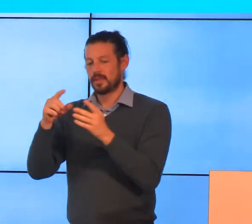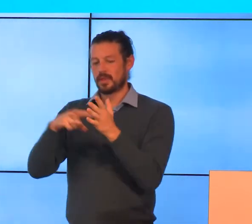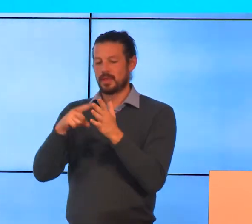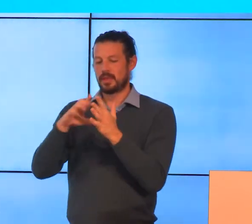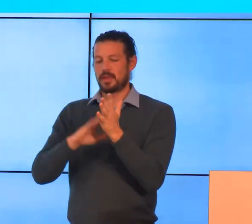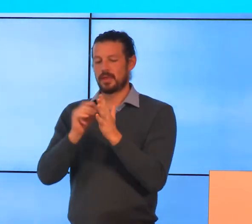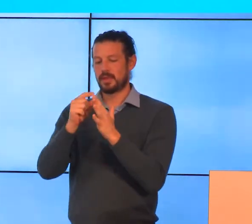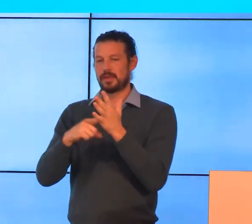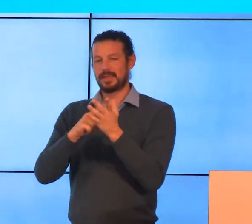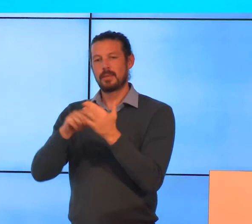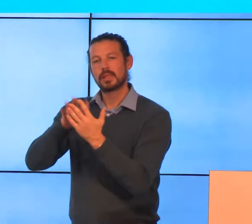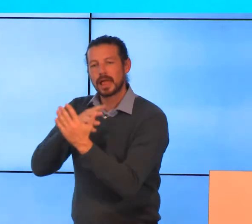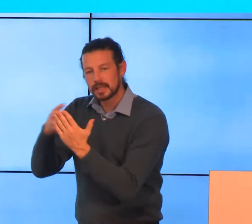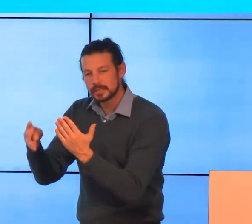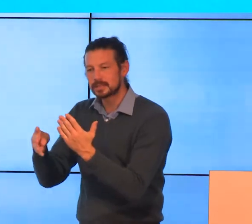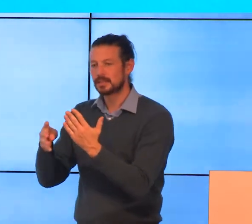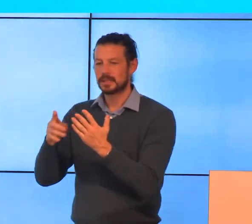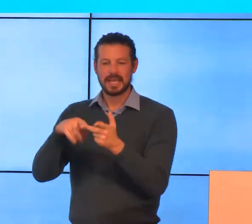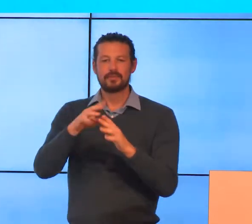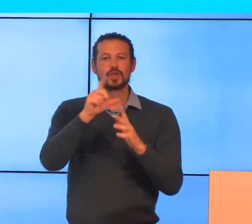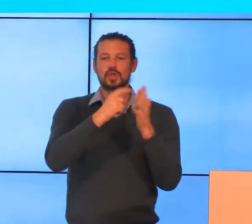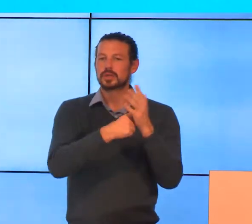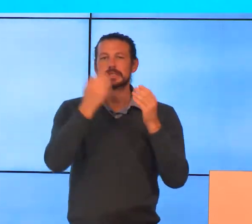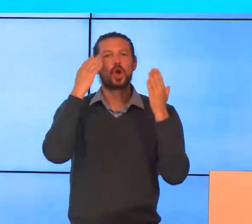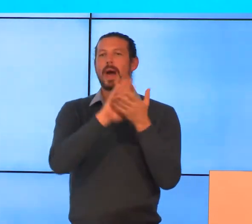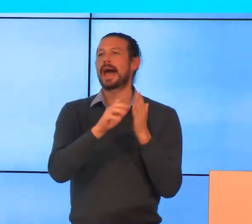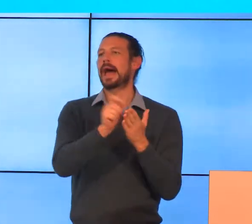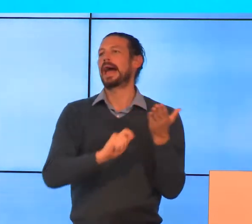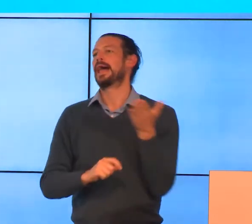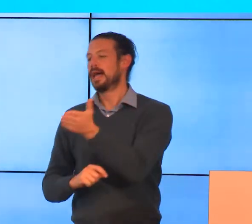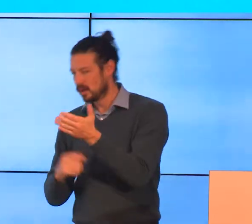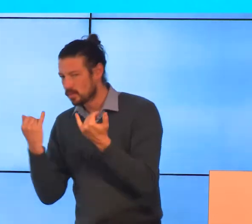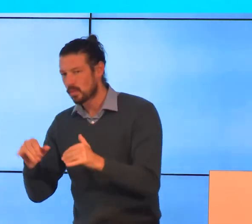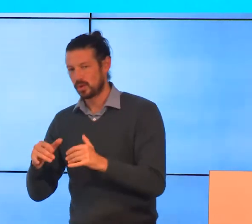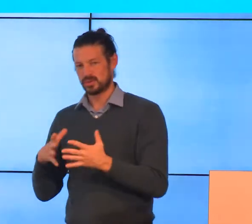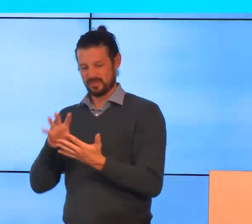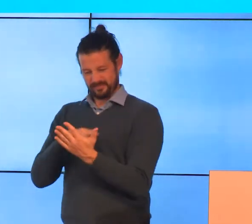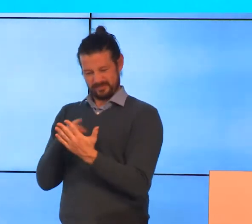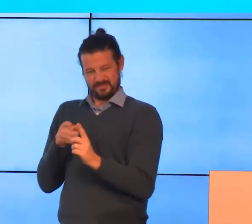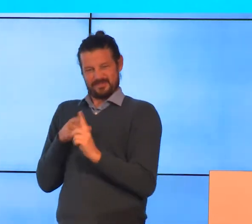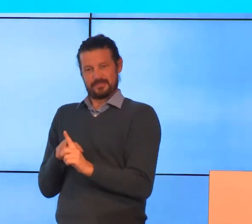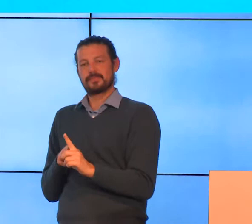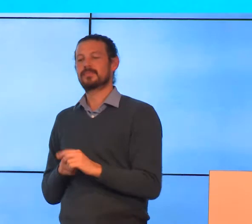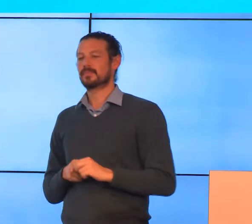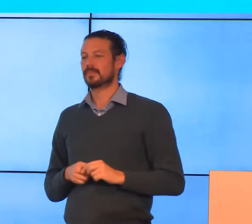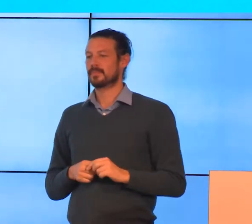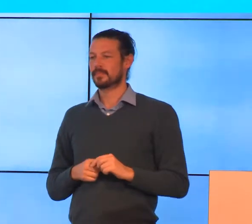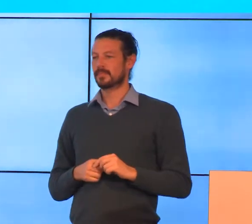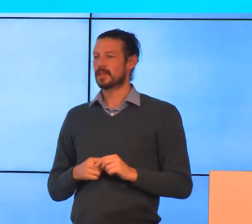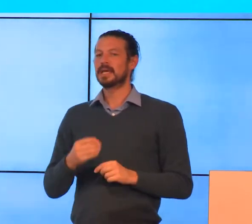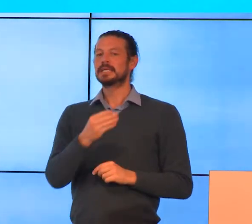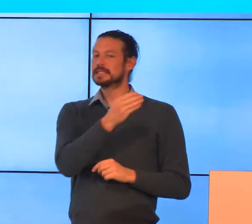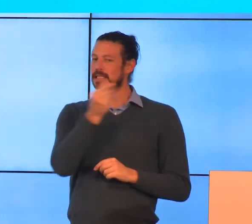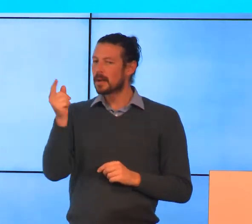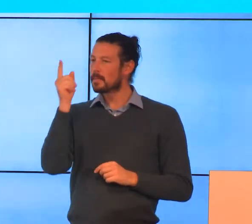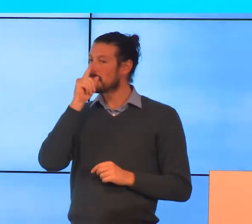there's difficulties in getting a good fuller report. And we've found that some people have had